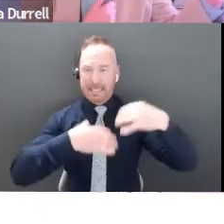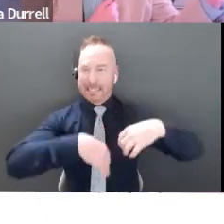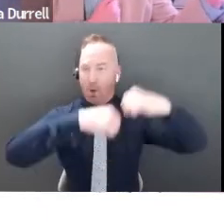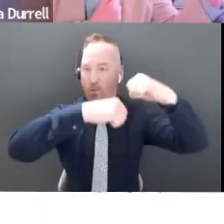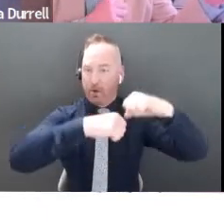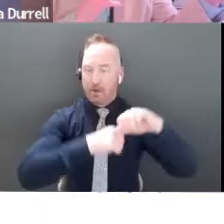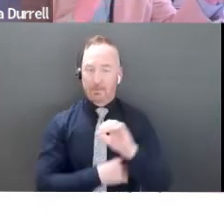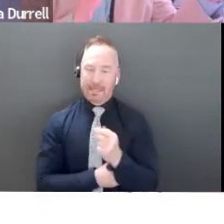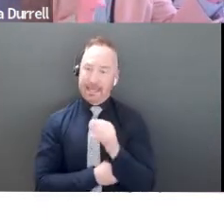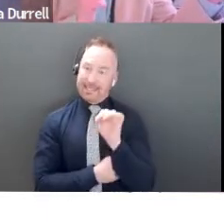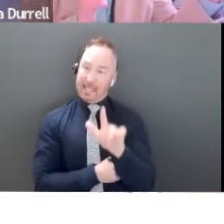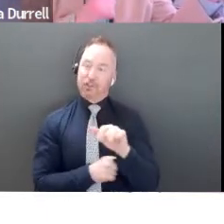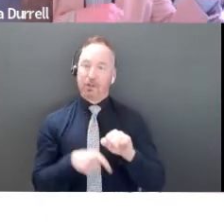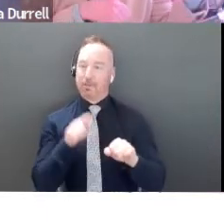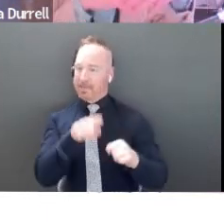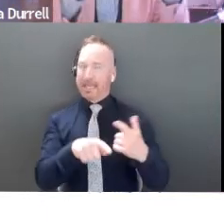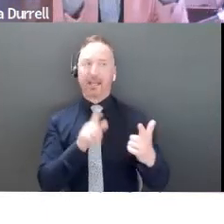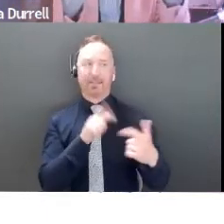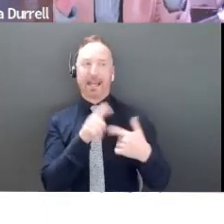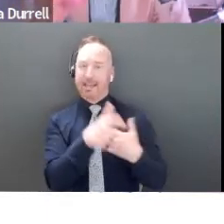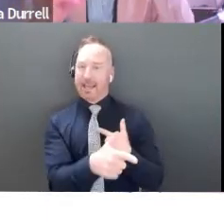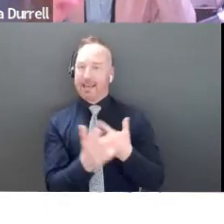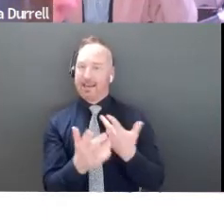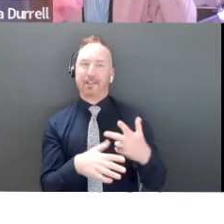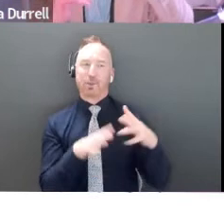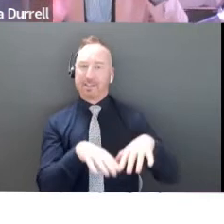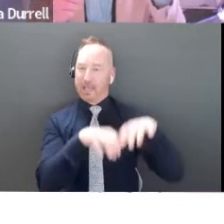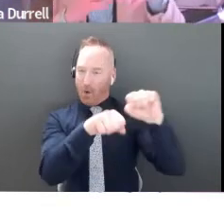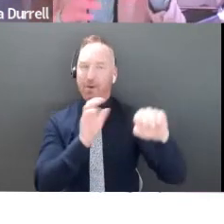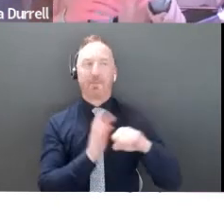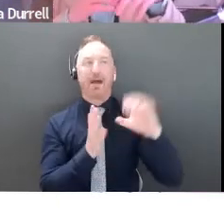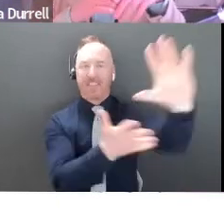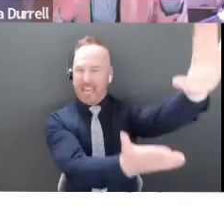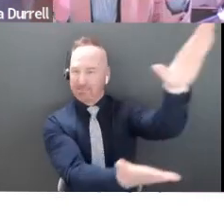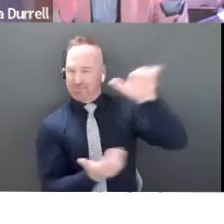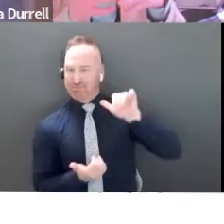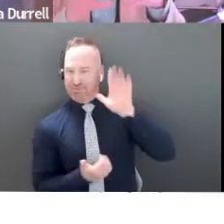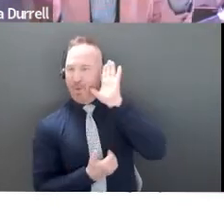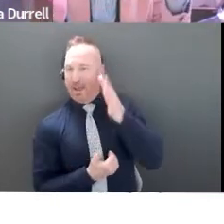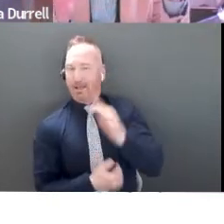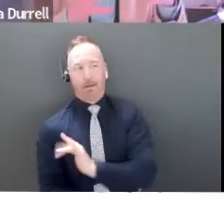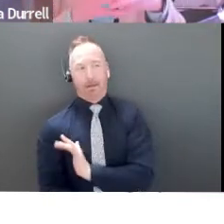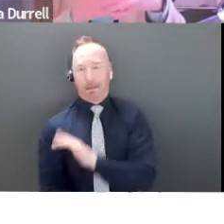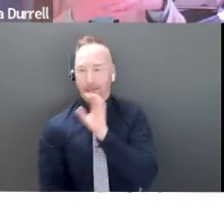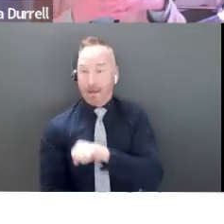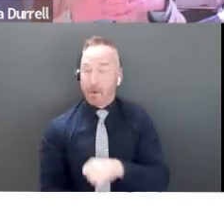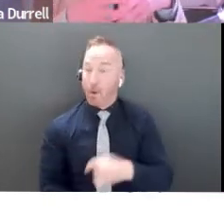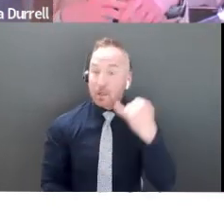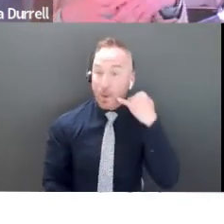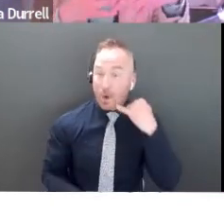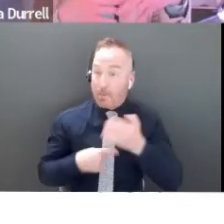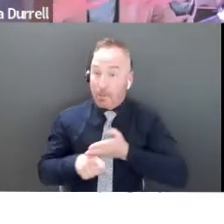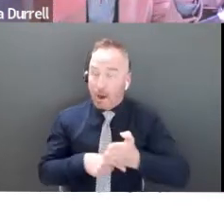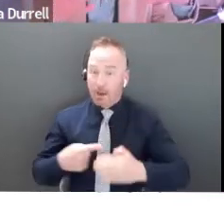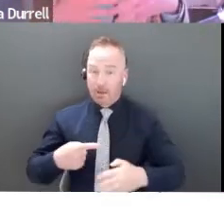bought out at top dollar. So I like that. But if you have anything like that, it's a good idea, or perhaps you want to be the monster in your market.